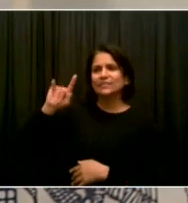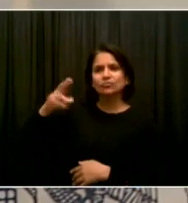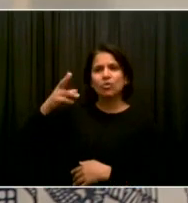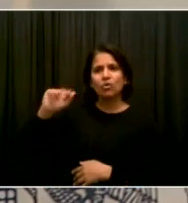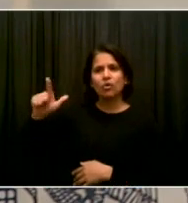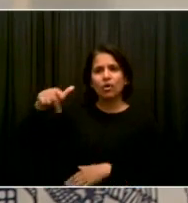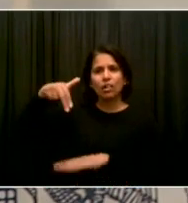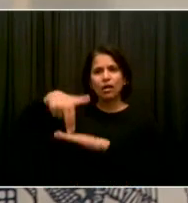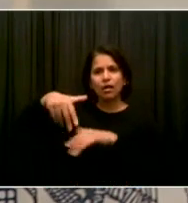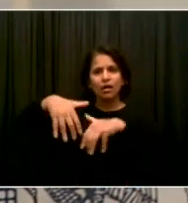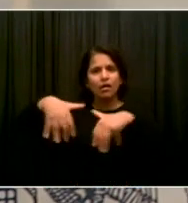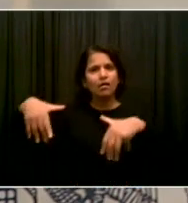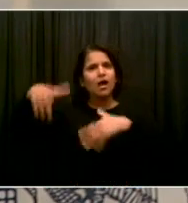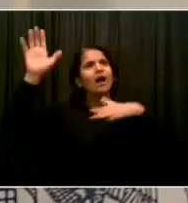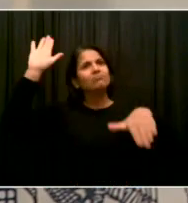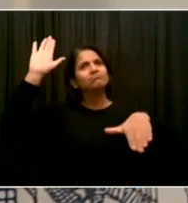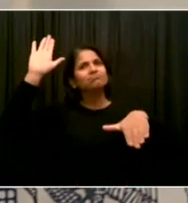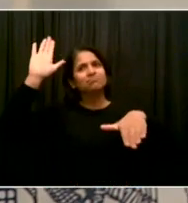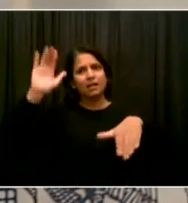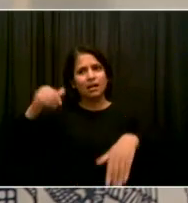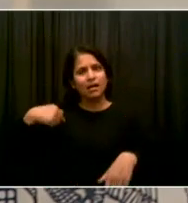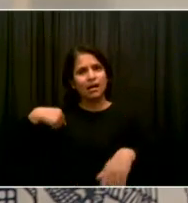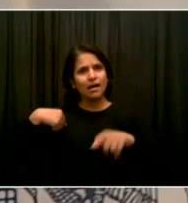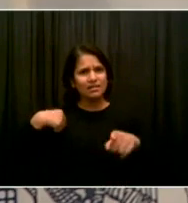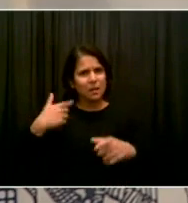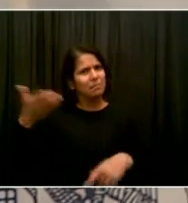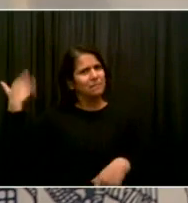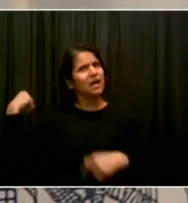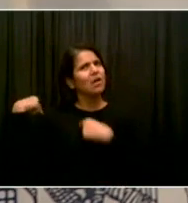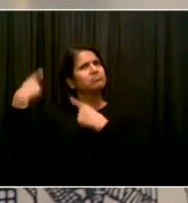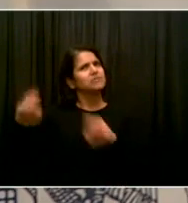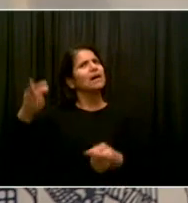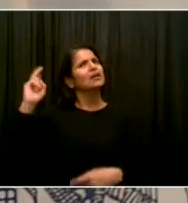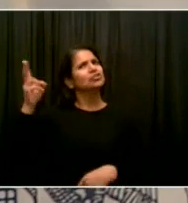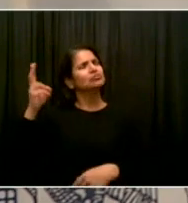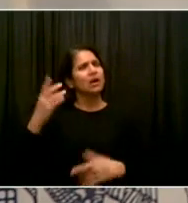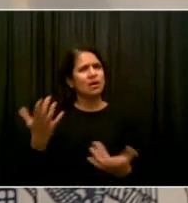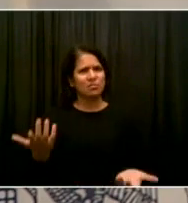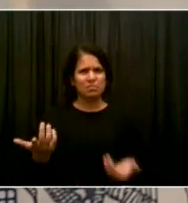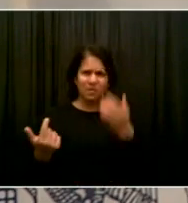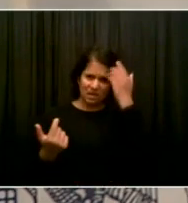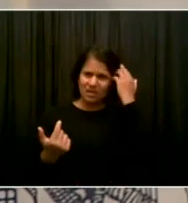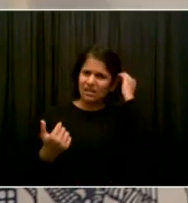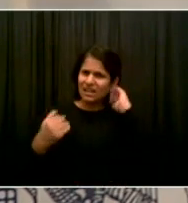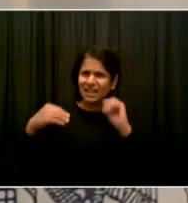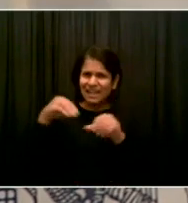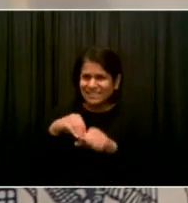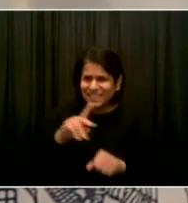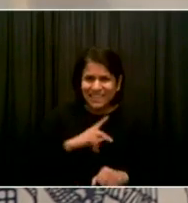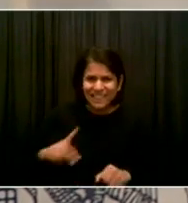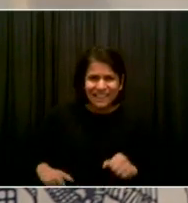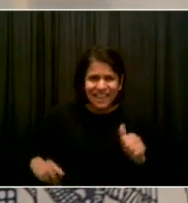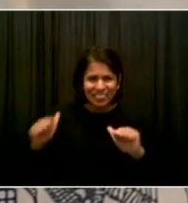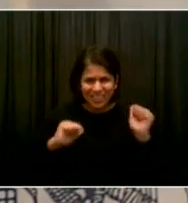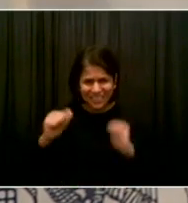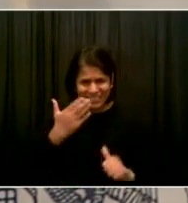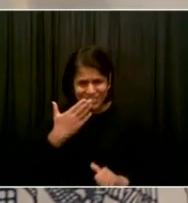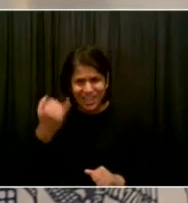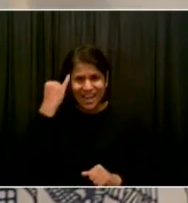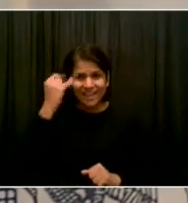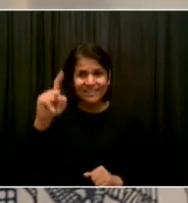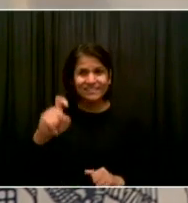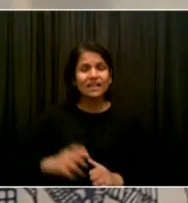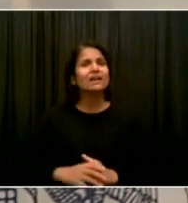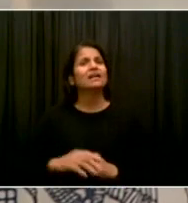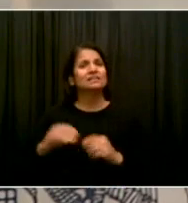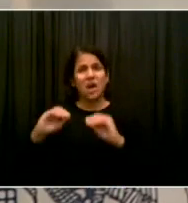idea given, you know, how quickly Omicron's spreading? Um, do you think, you know, perhaps he should look at